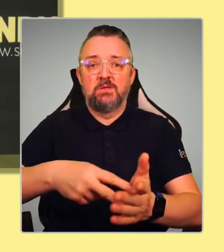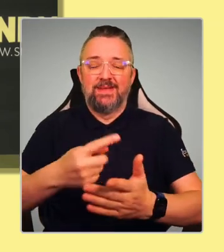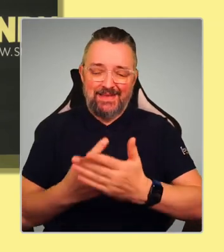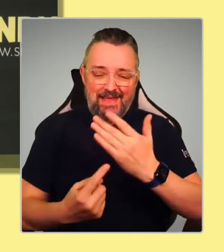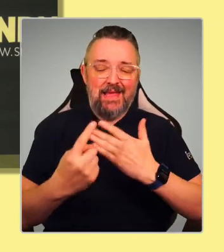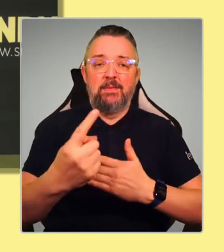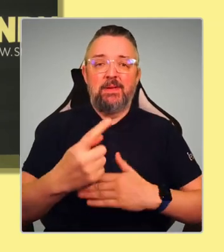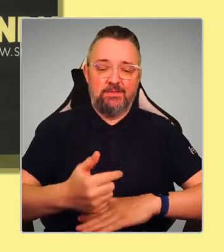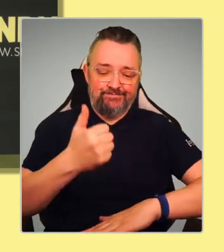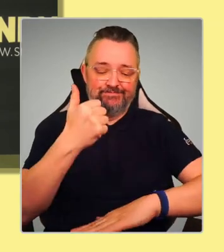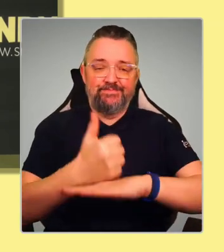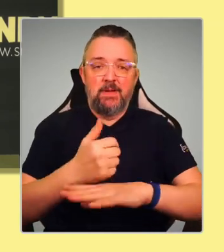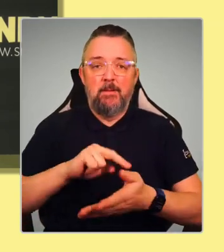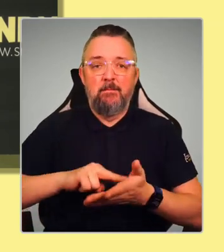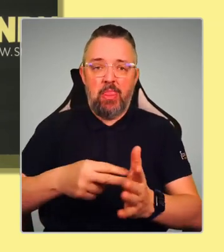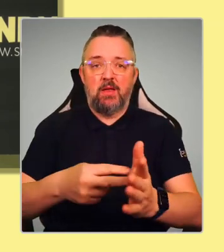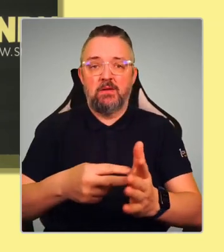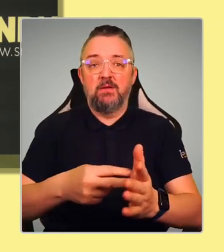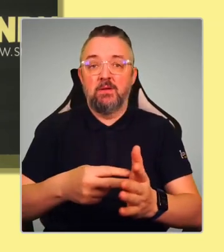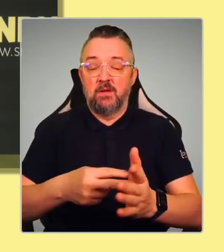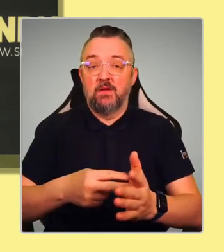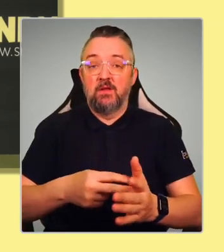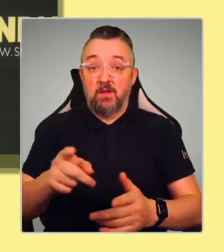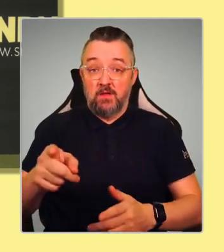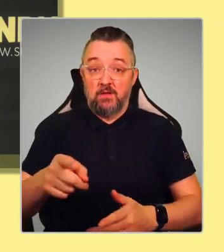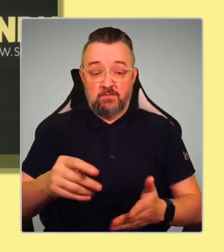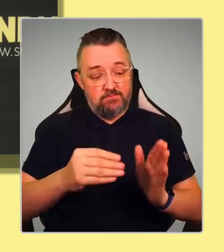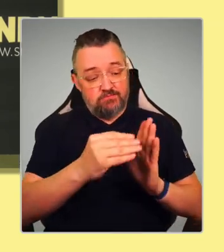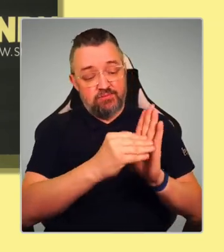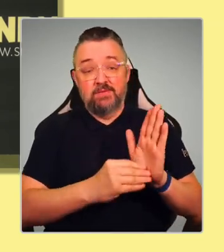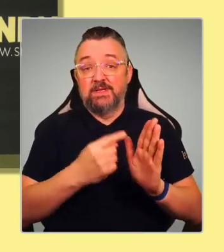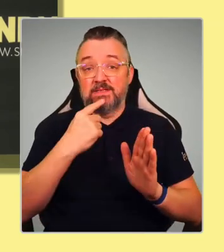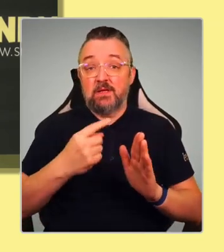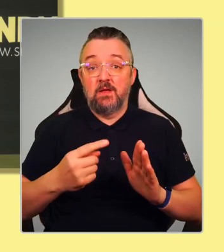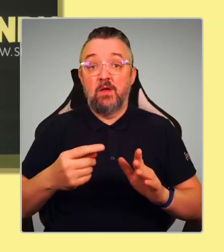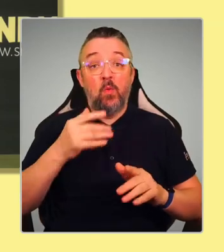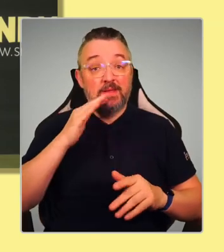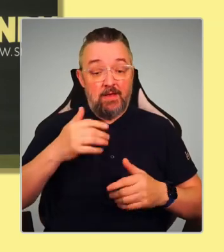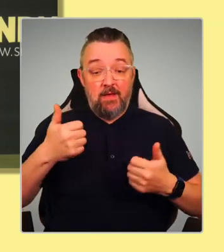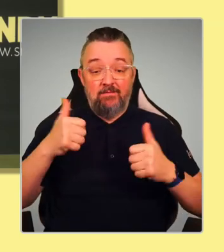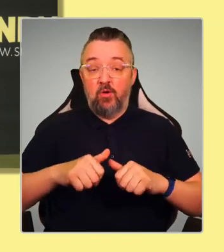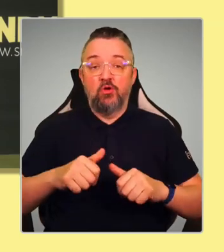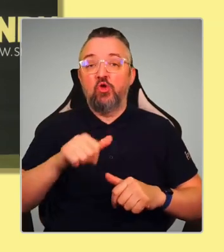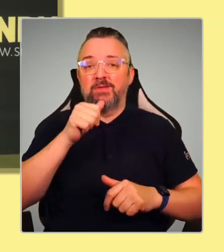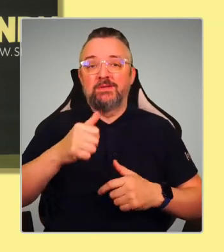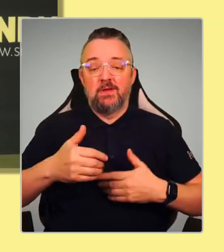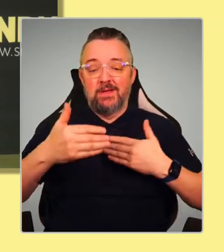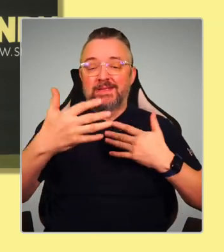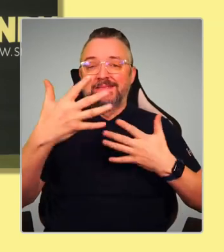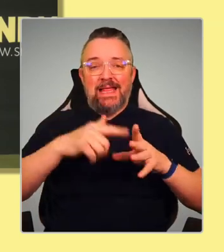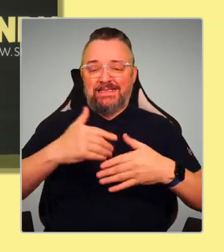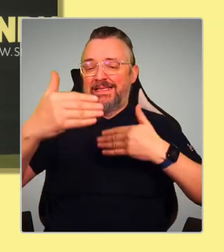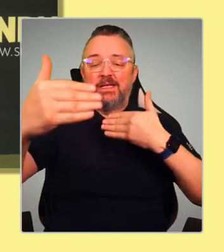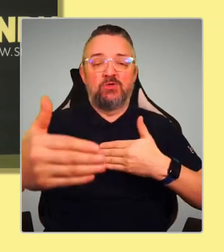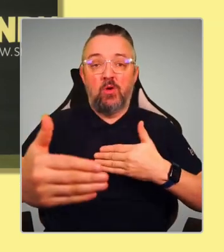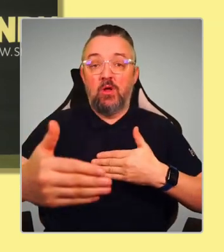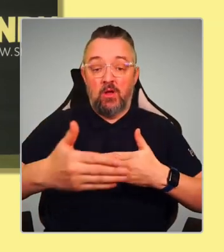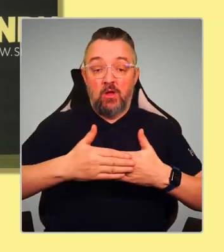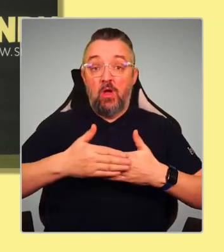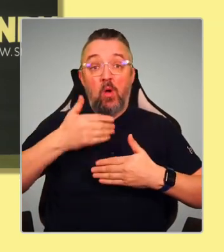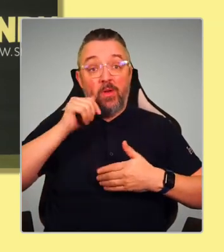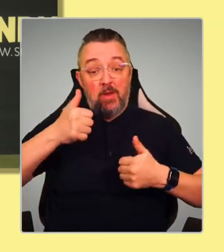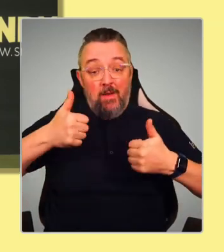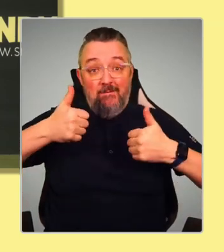plan, which sketches out that within 10 years of independence, not 10 years until independence, but the first 10 years of being